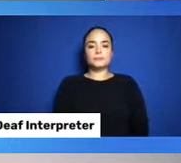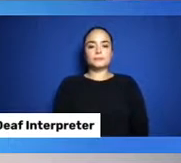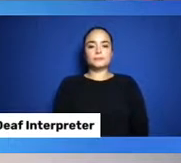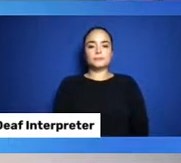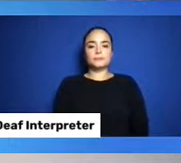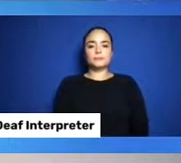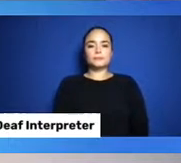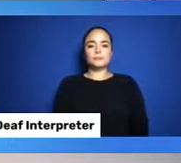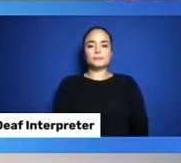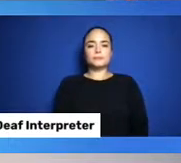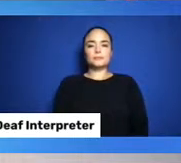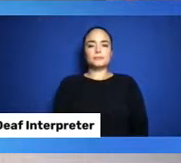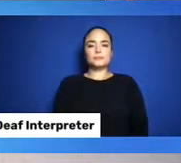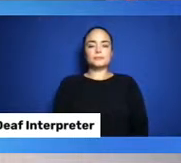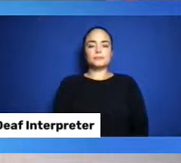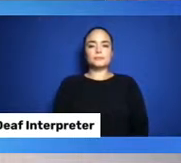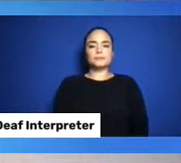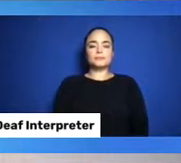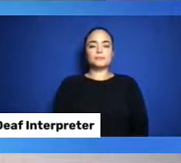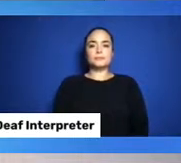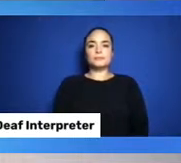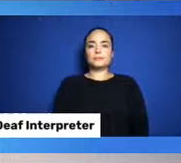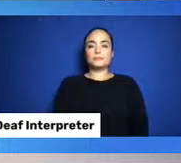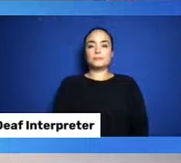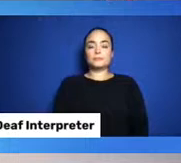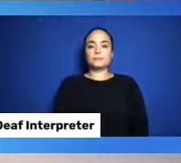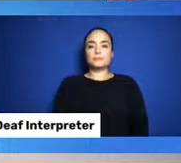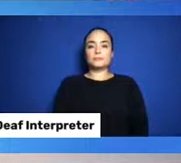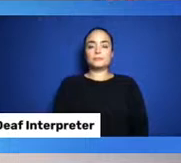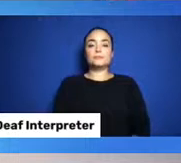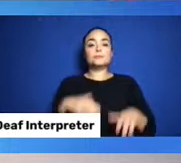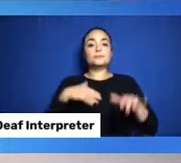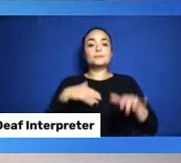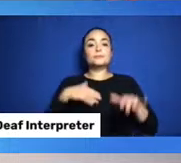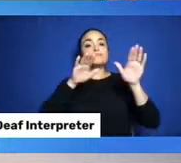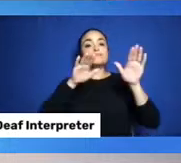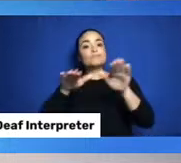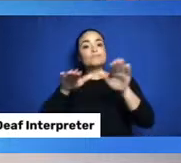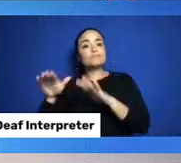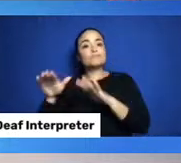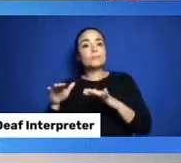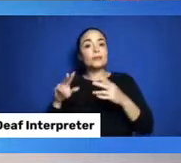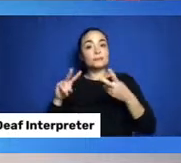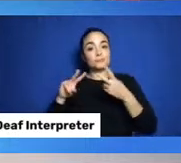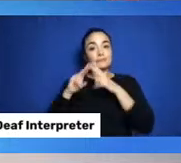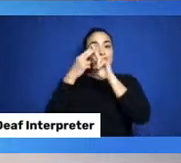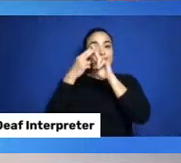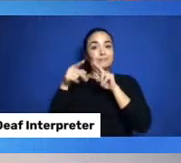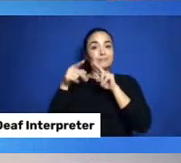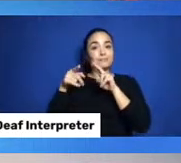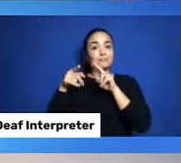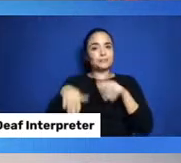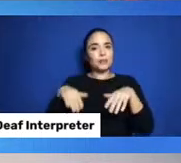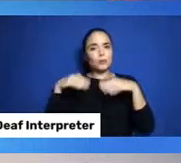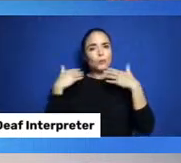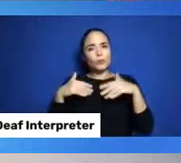All right, my friends. So, teepees. Teepees are great shelters. And shelters